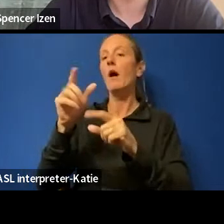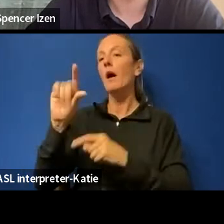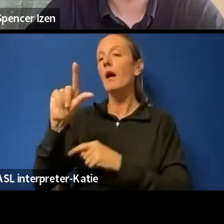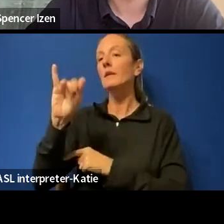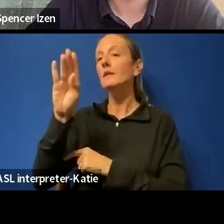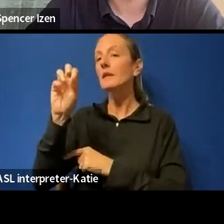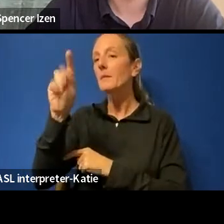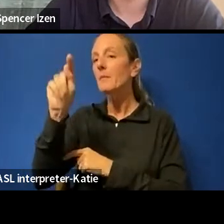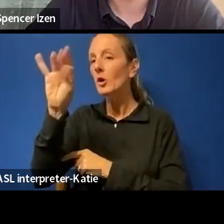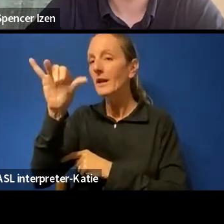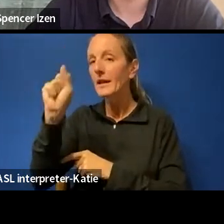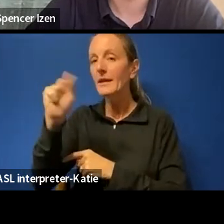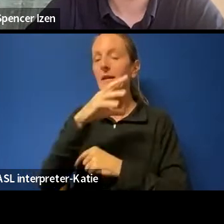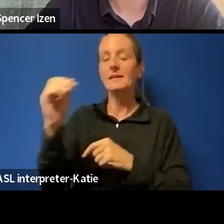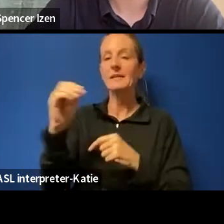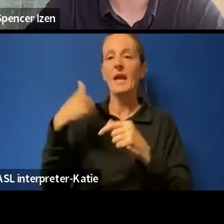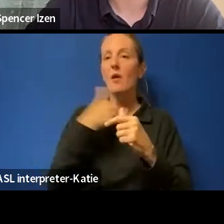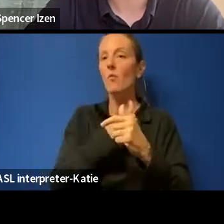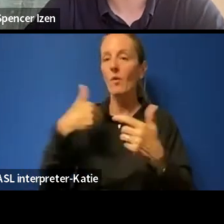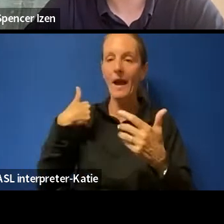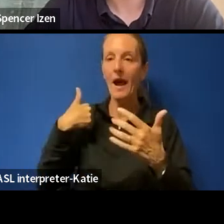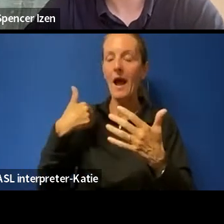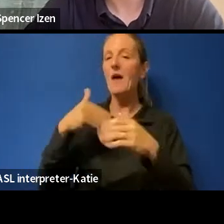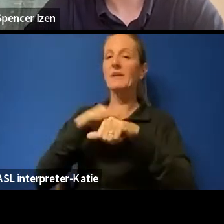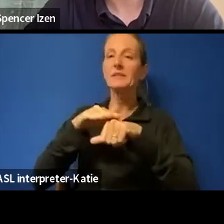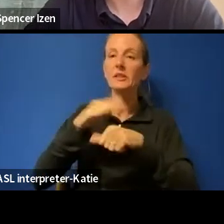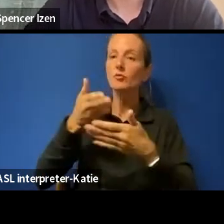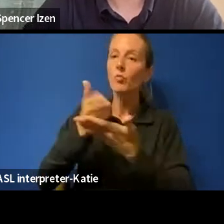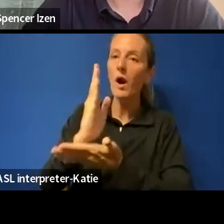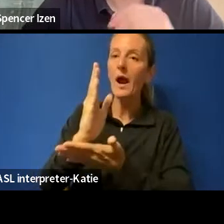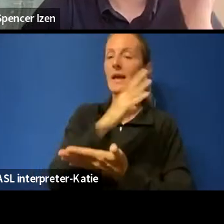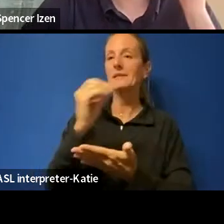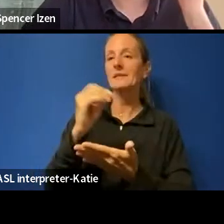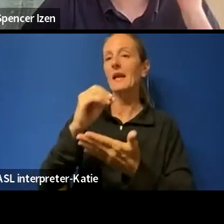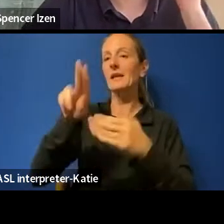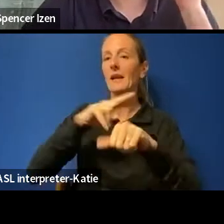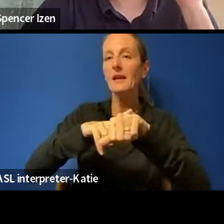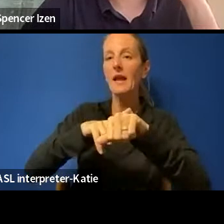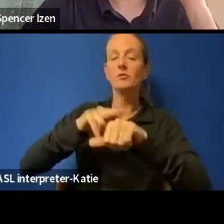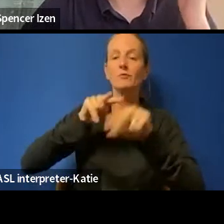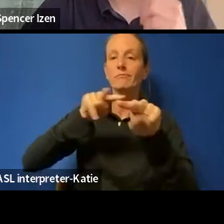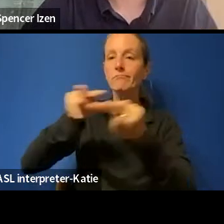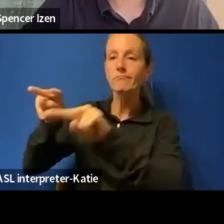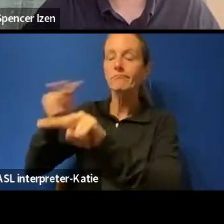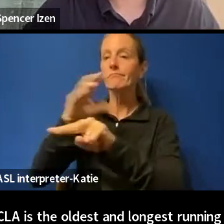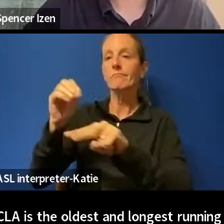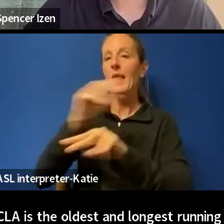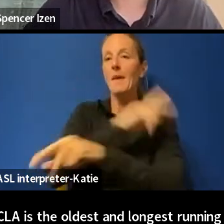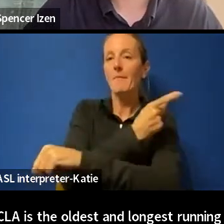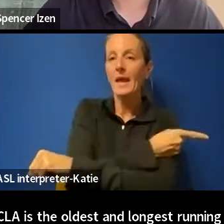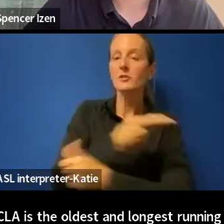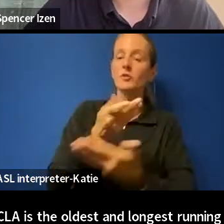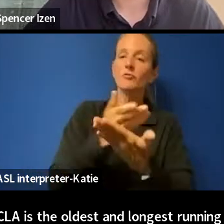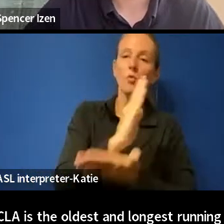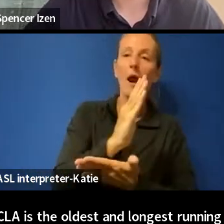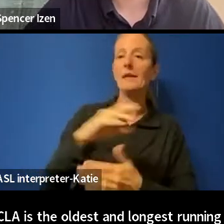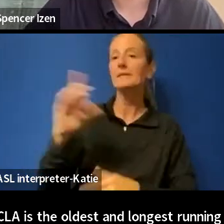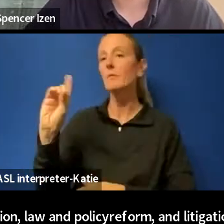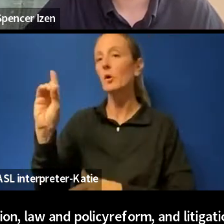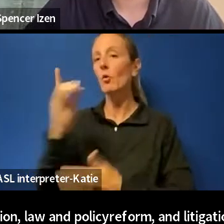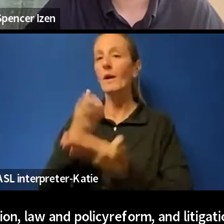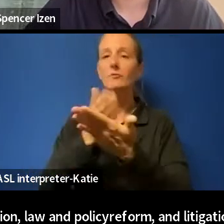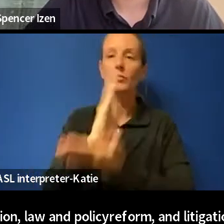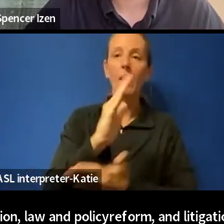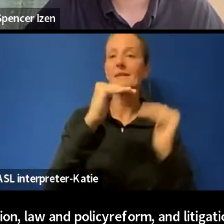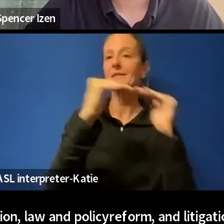criminalization, indigenous rights, national security and surveillance, migrant rights, patient rights, democratic rights and equality rights.